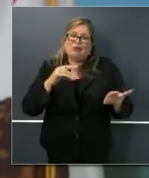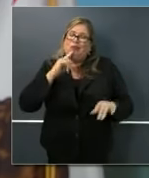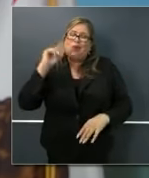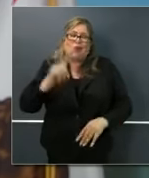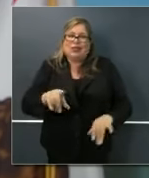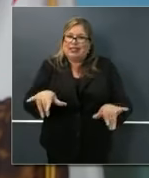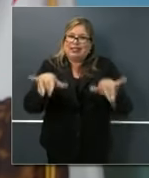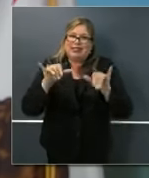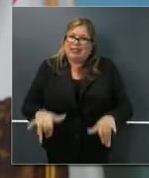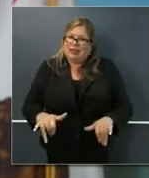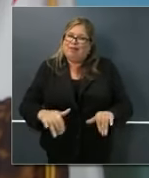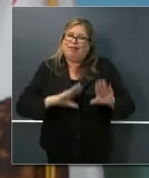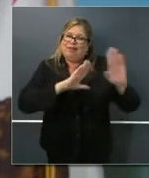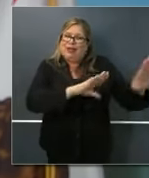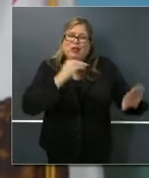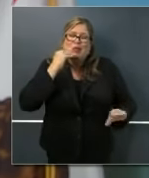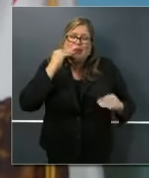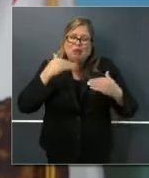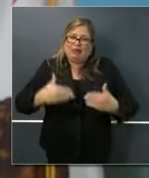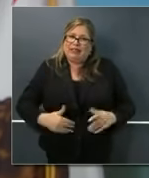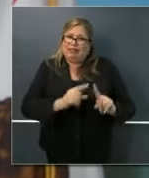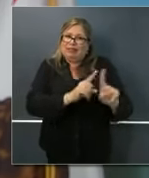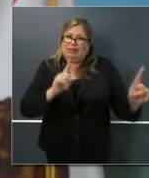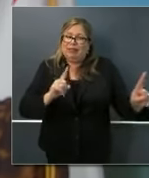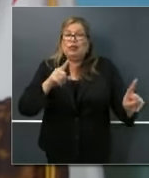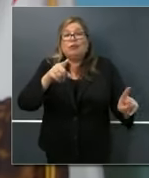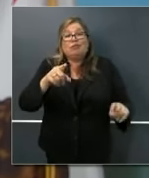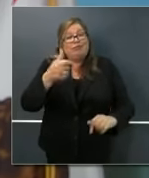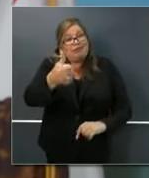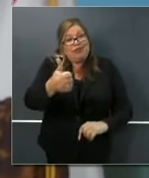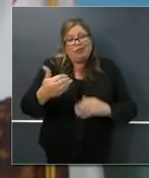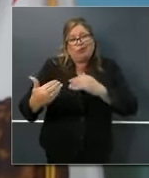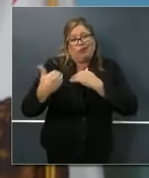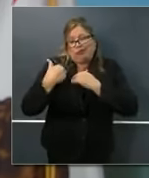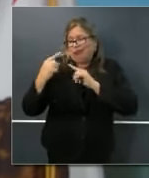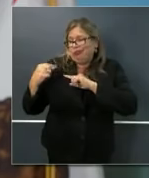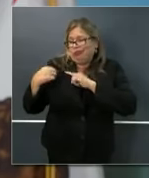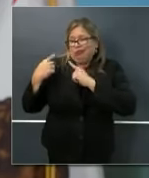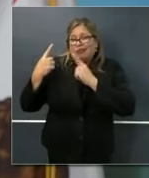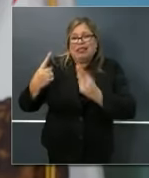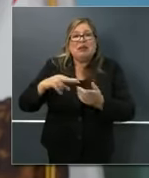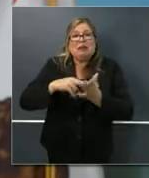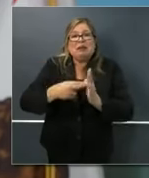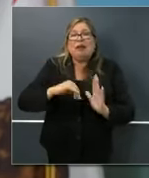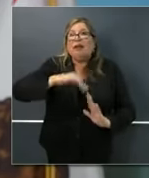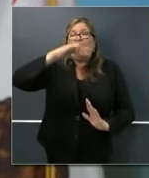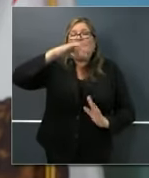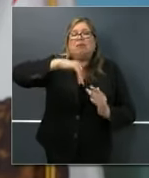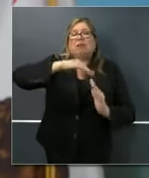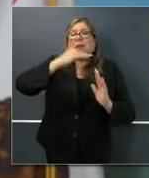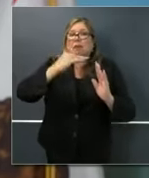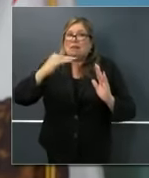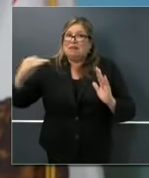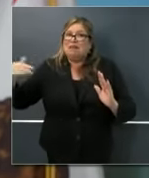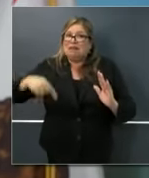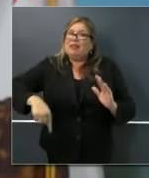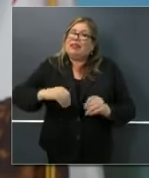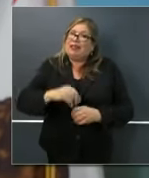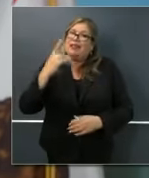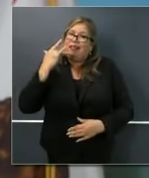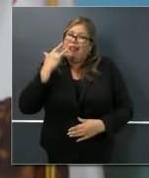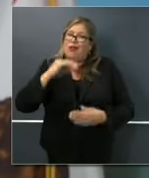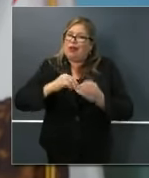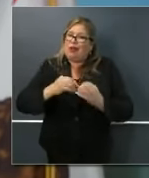still in effect. You have successfully bent and arguably flattened the curve in the state of California. We